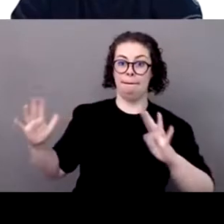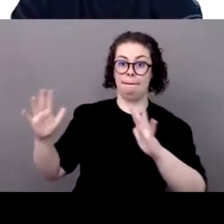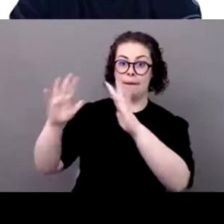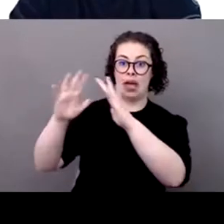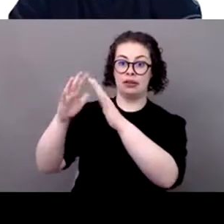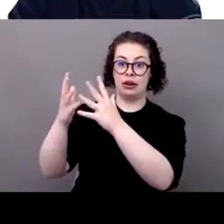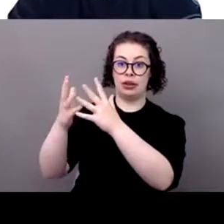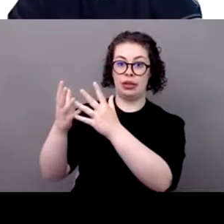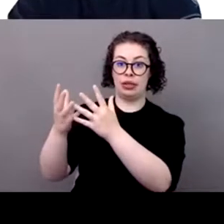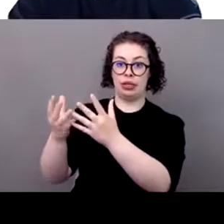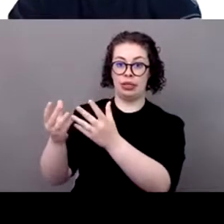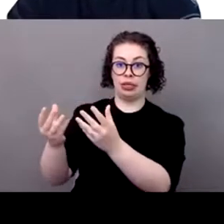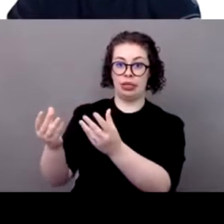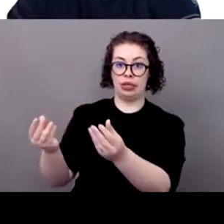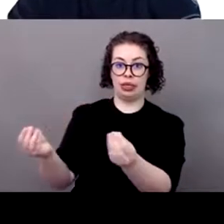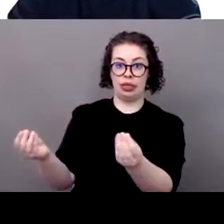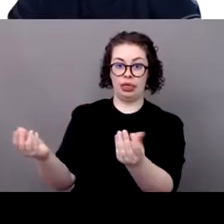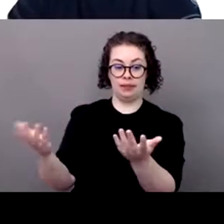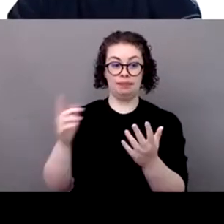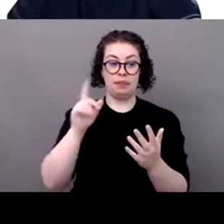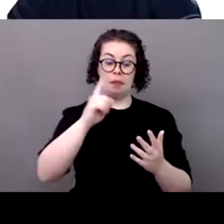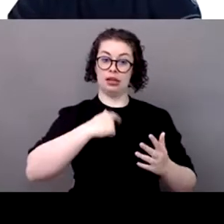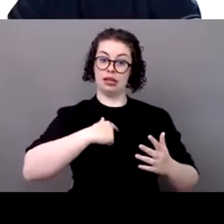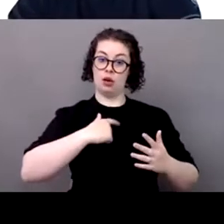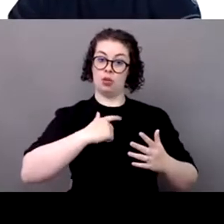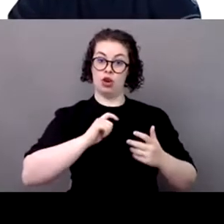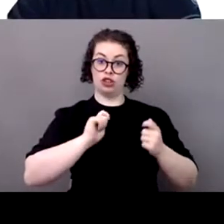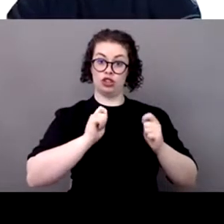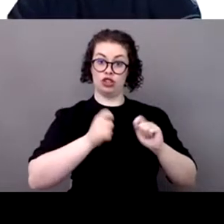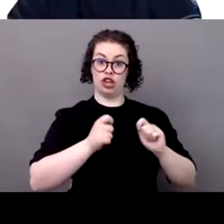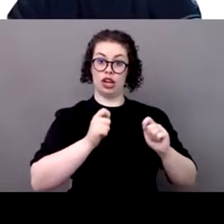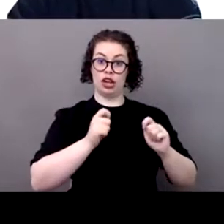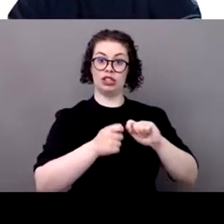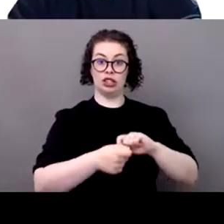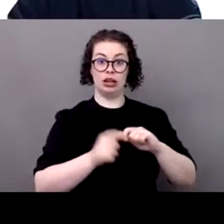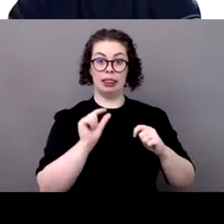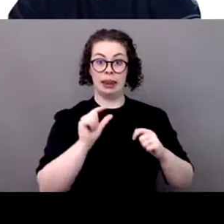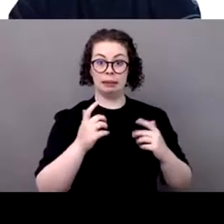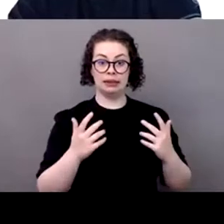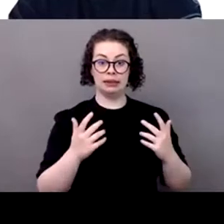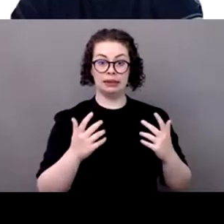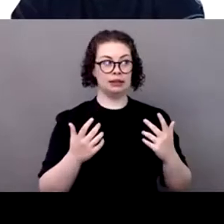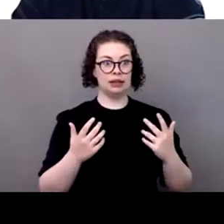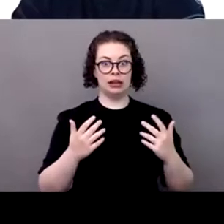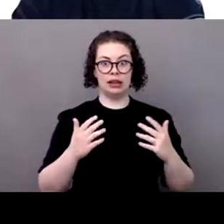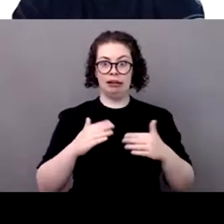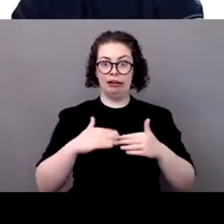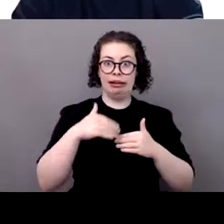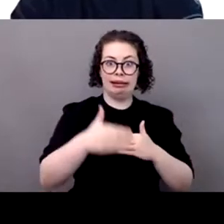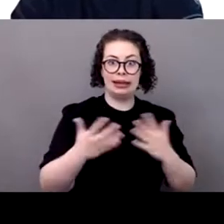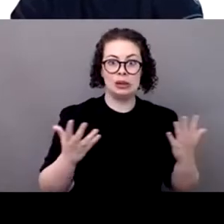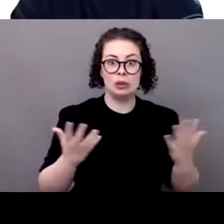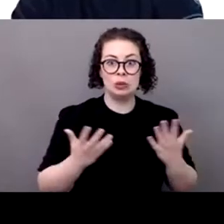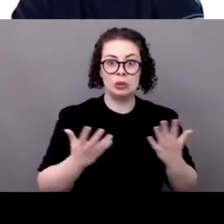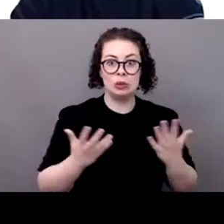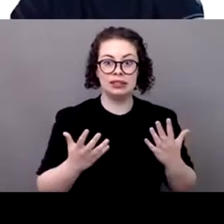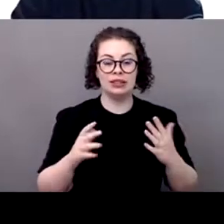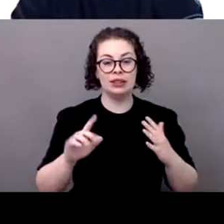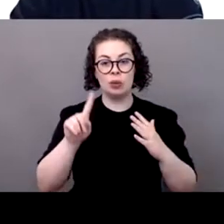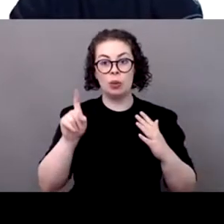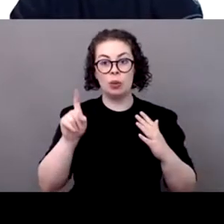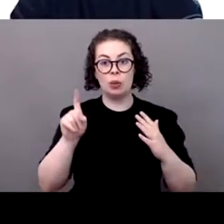adaptation capacities in many countries are almost exhausted when it comes to technical adaptation of ski resorts, for example.